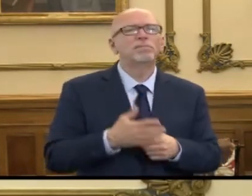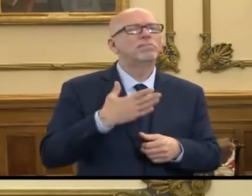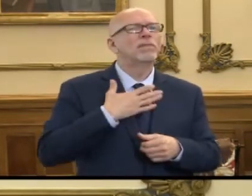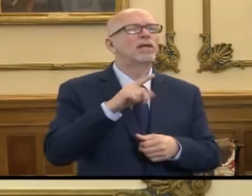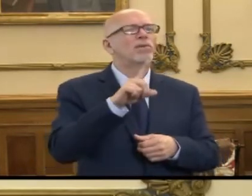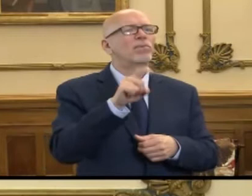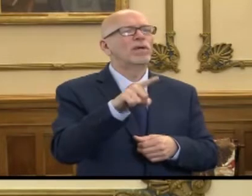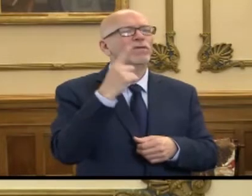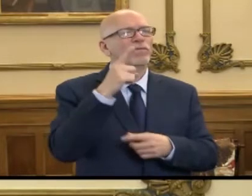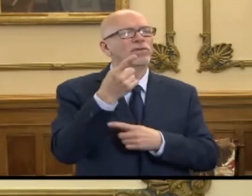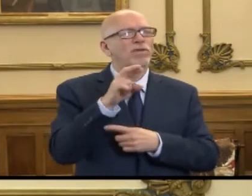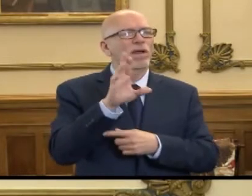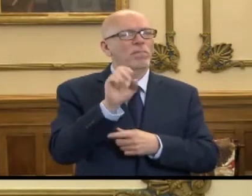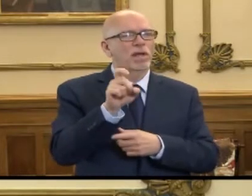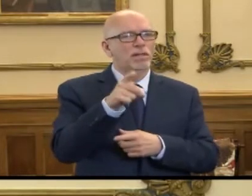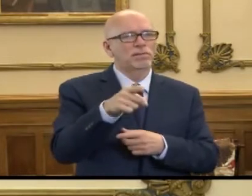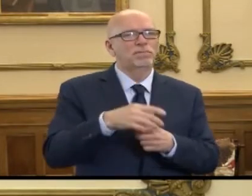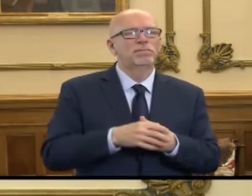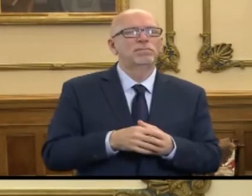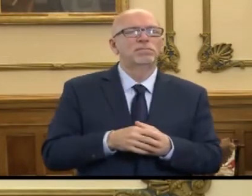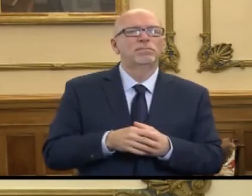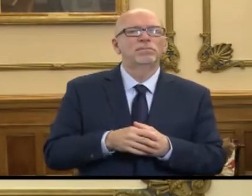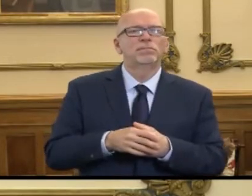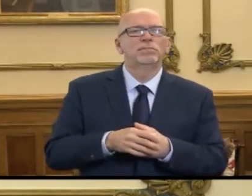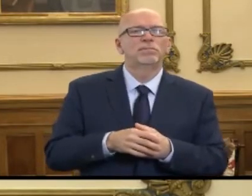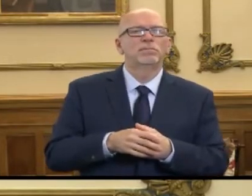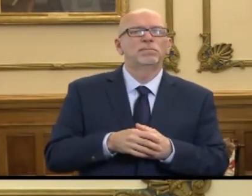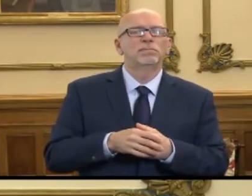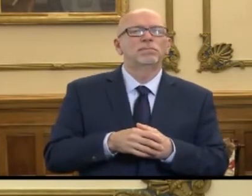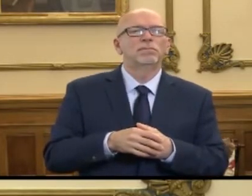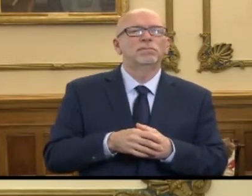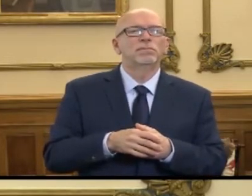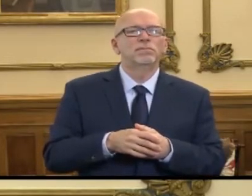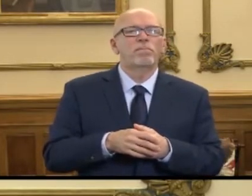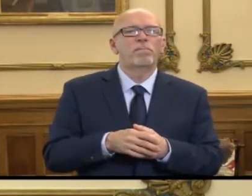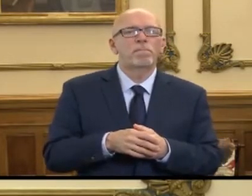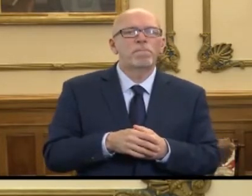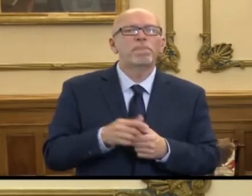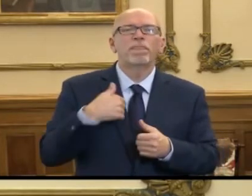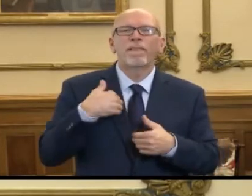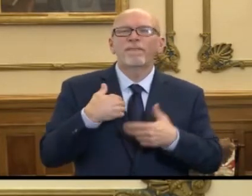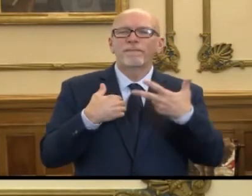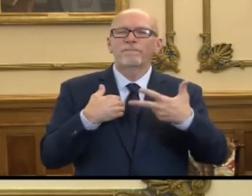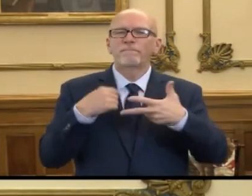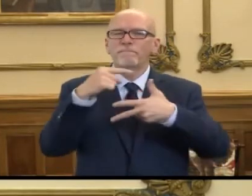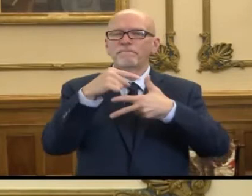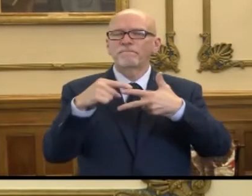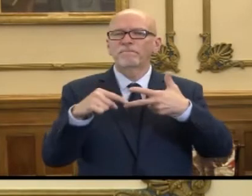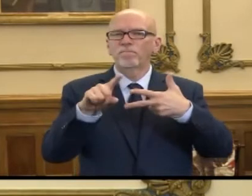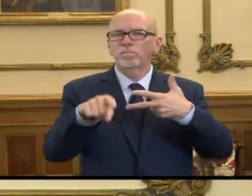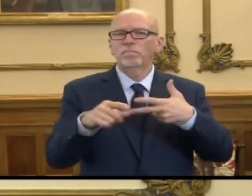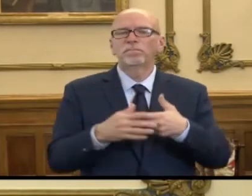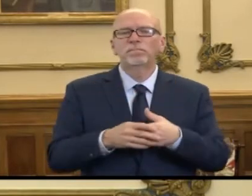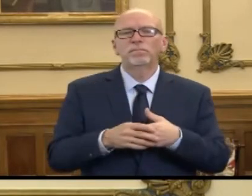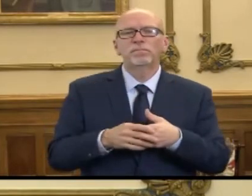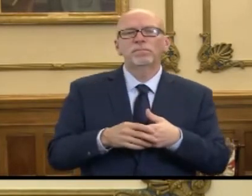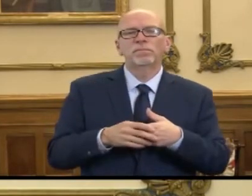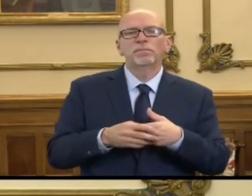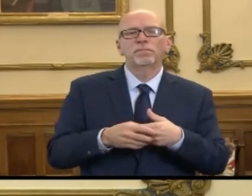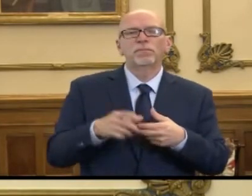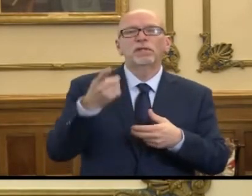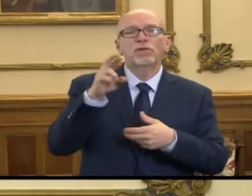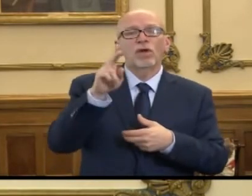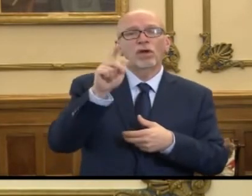questions are for Dr. Box. Okay. I kind of have three things. Dr. Kaufman